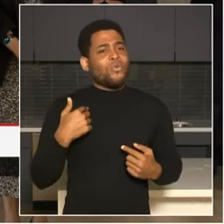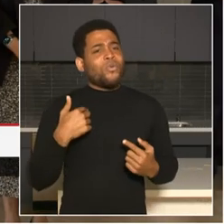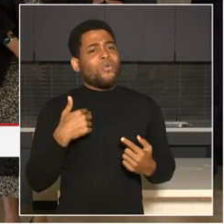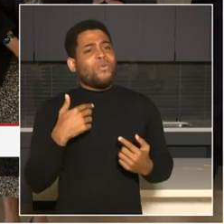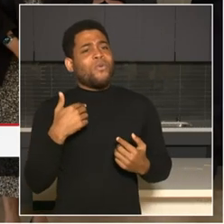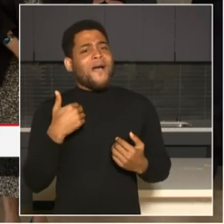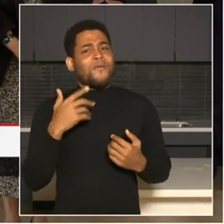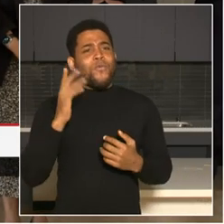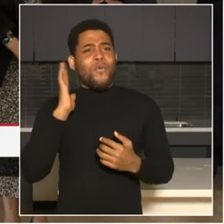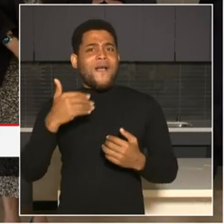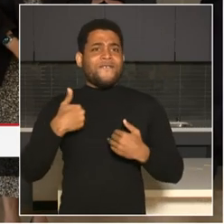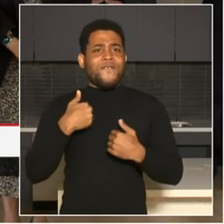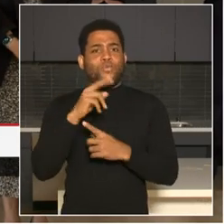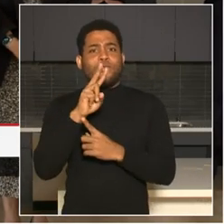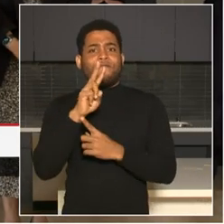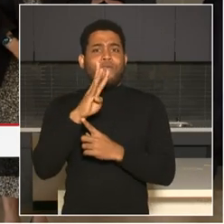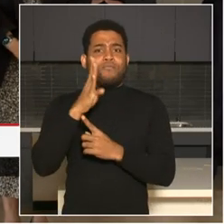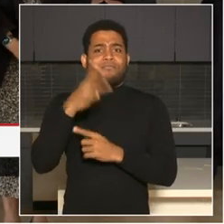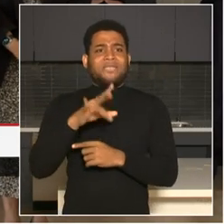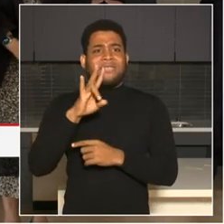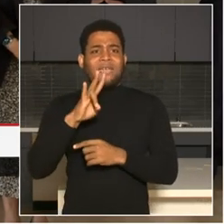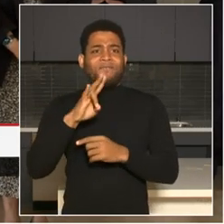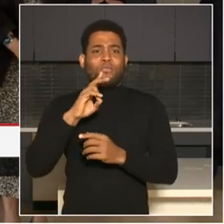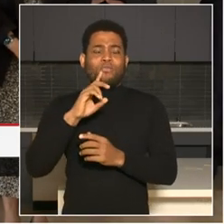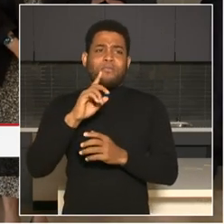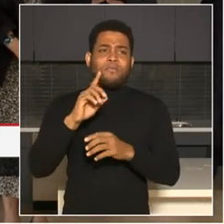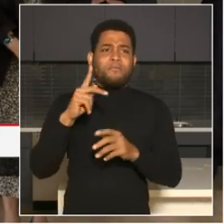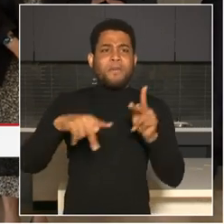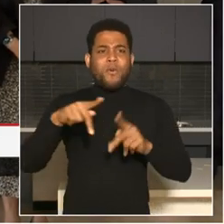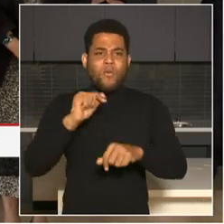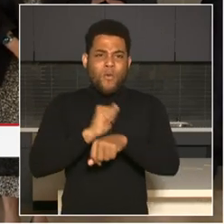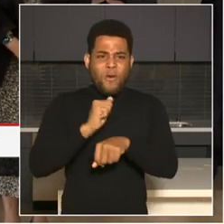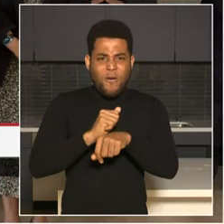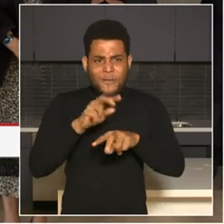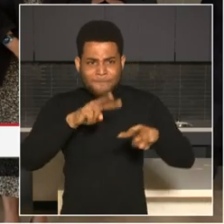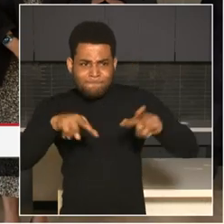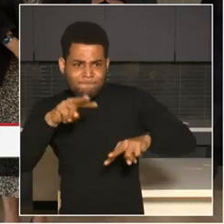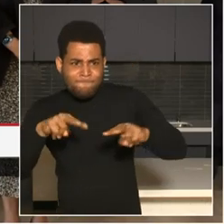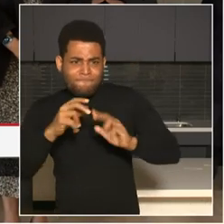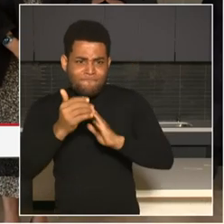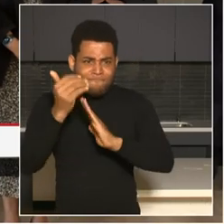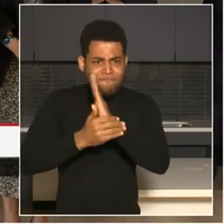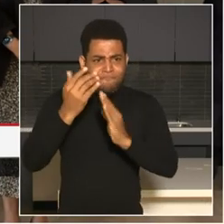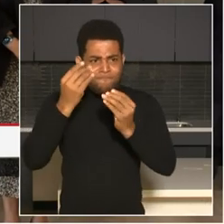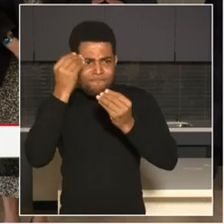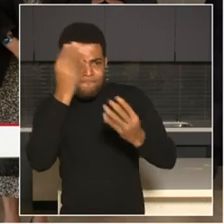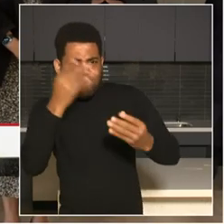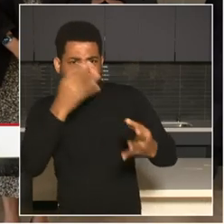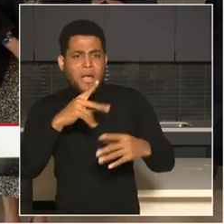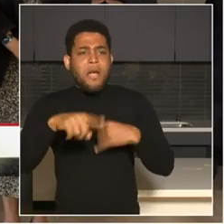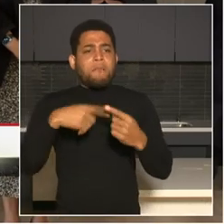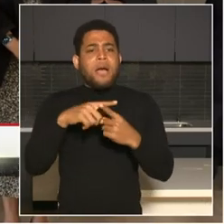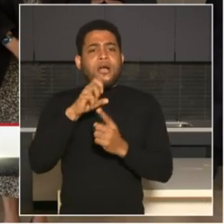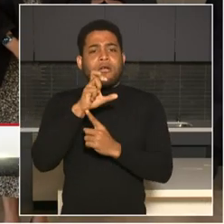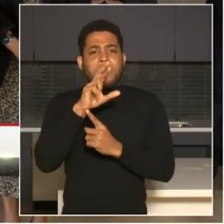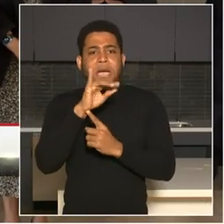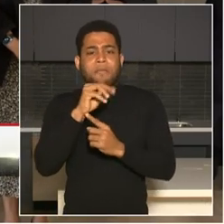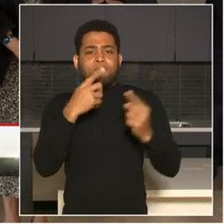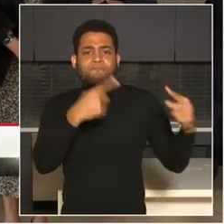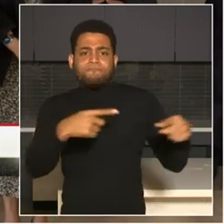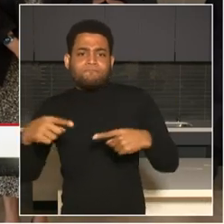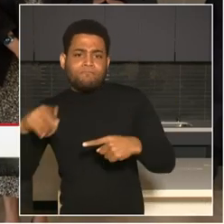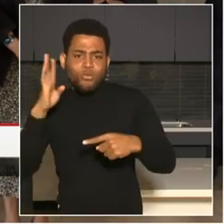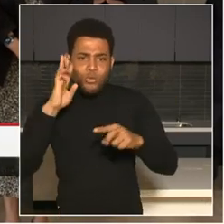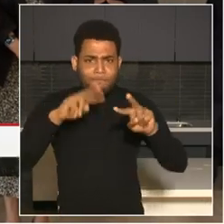to criminal activities in real time. We talked in July when I tapped Chief Smith to lead